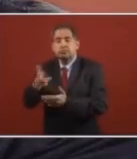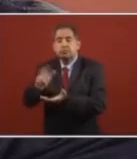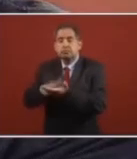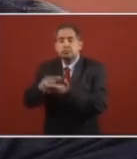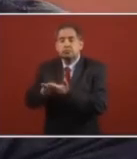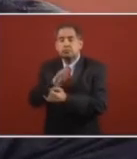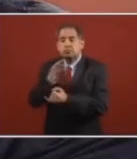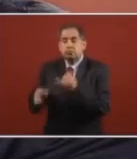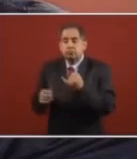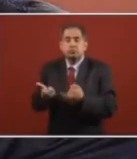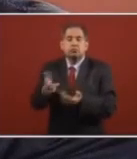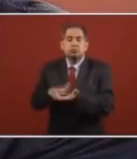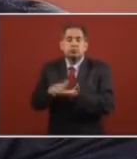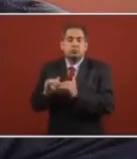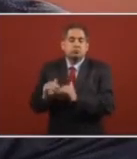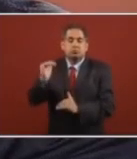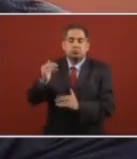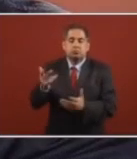Al final del gobierno.